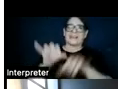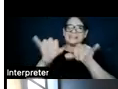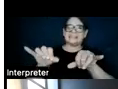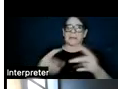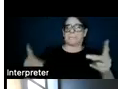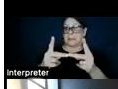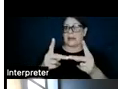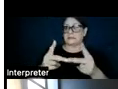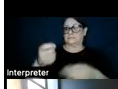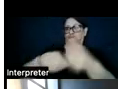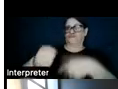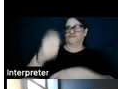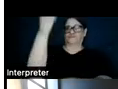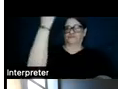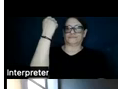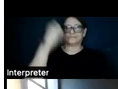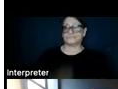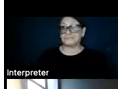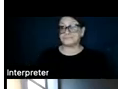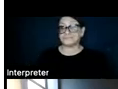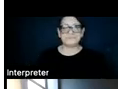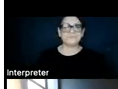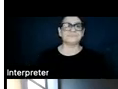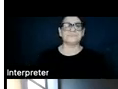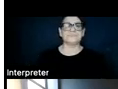its kind of a maximum lifetime.